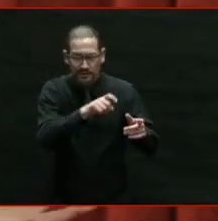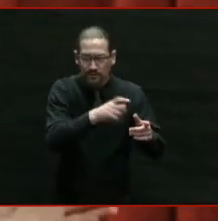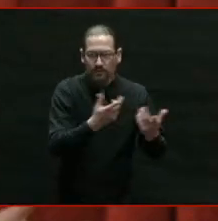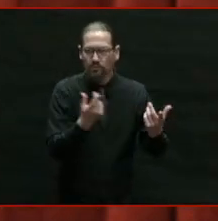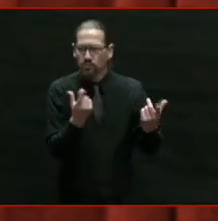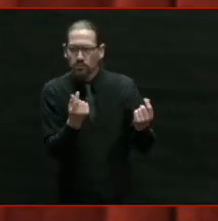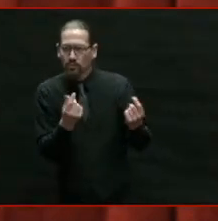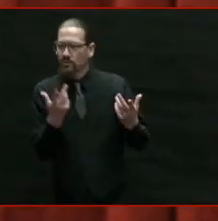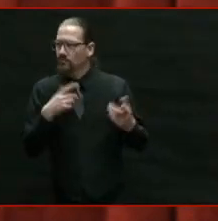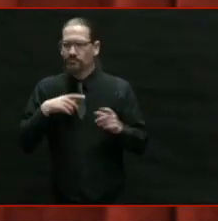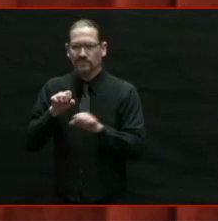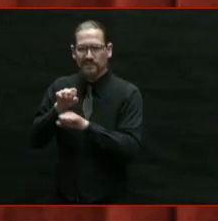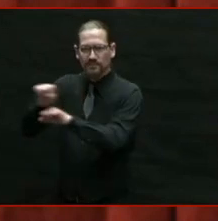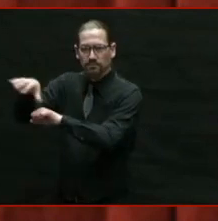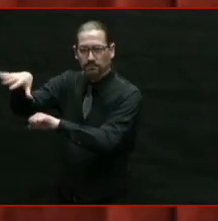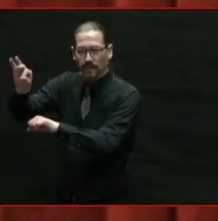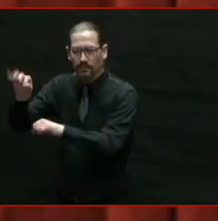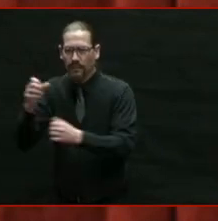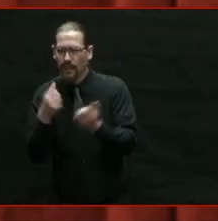connecting virtually.